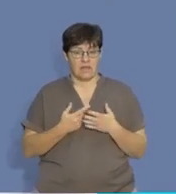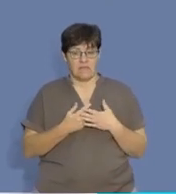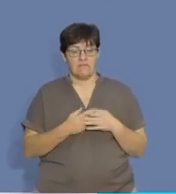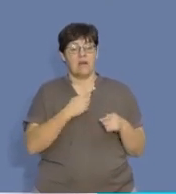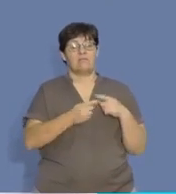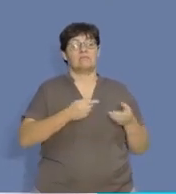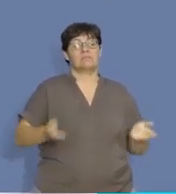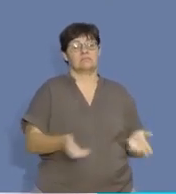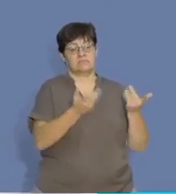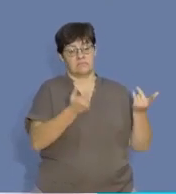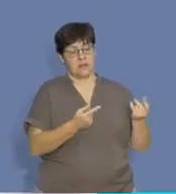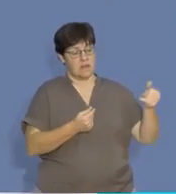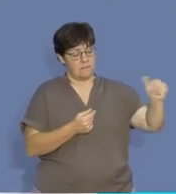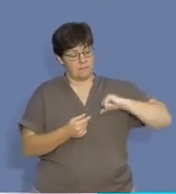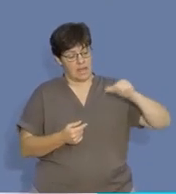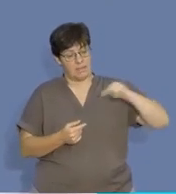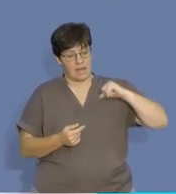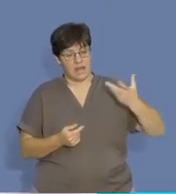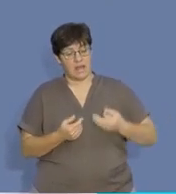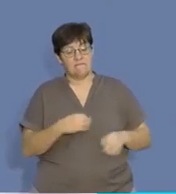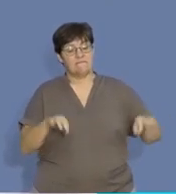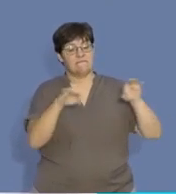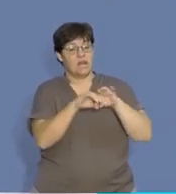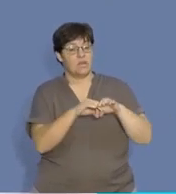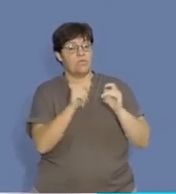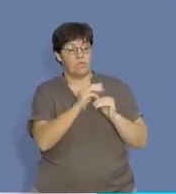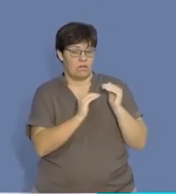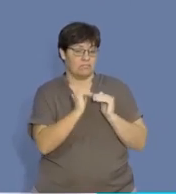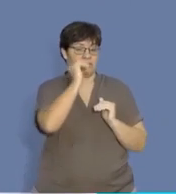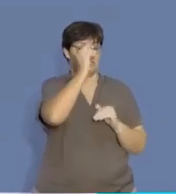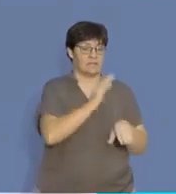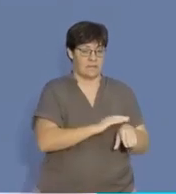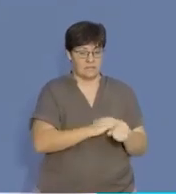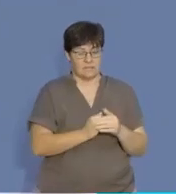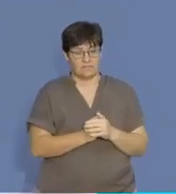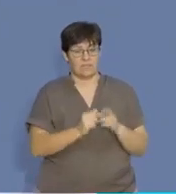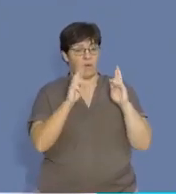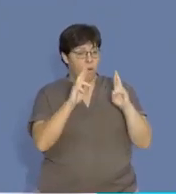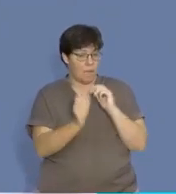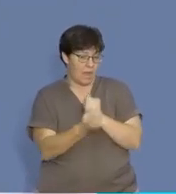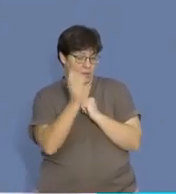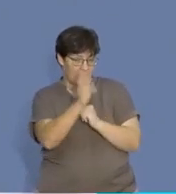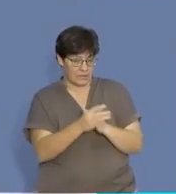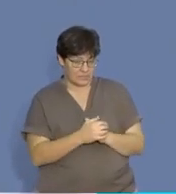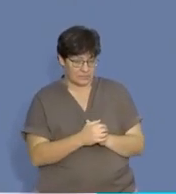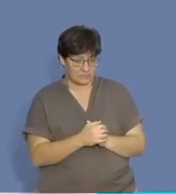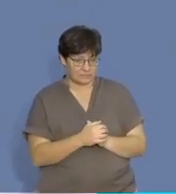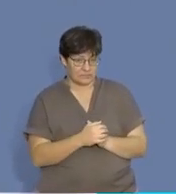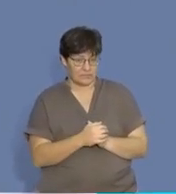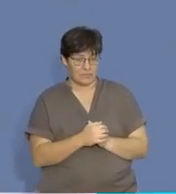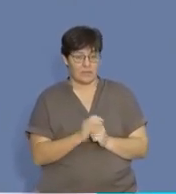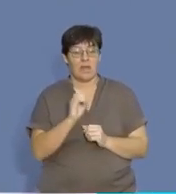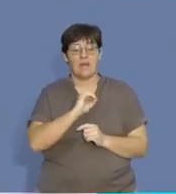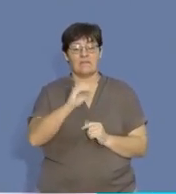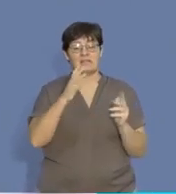if I let out that property. And obviously, that value of property will increase in time. Hopefully, that will happen. So,